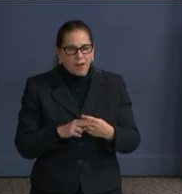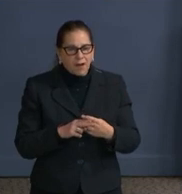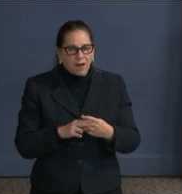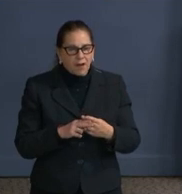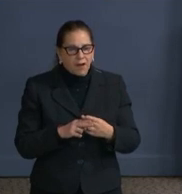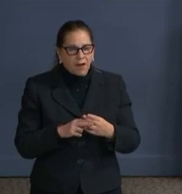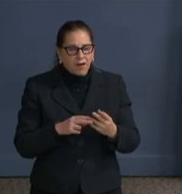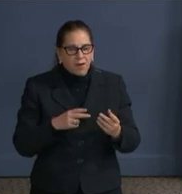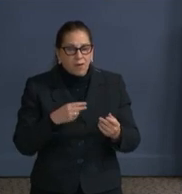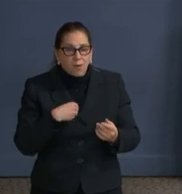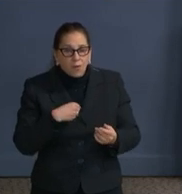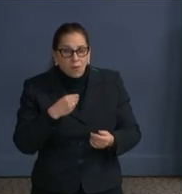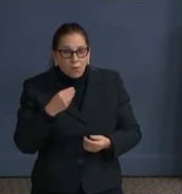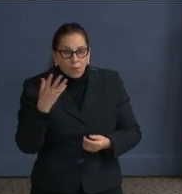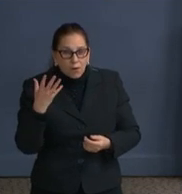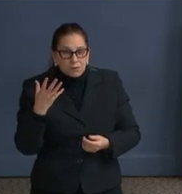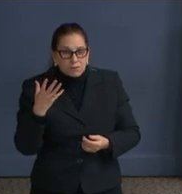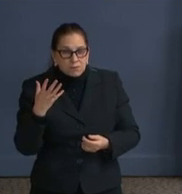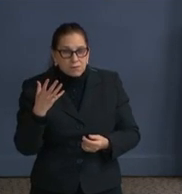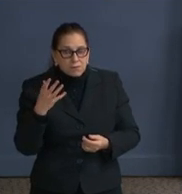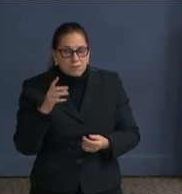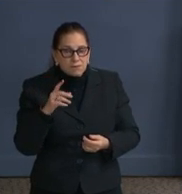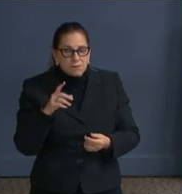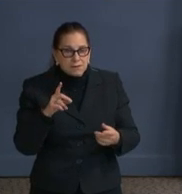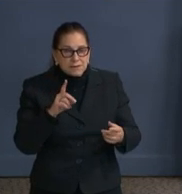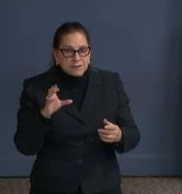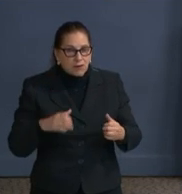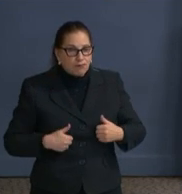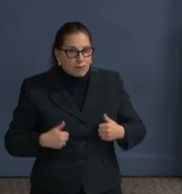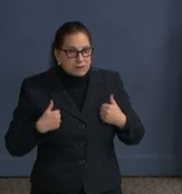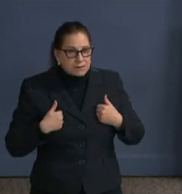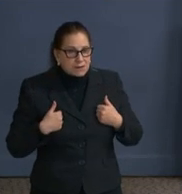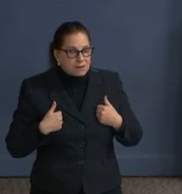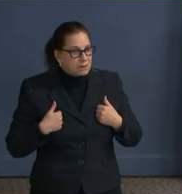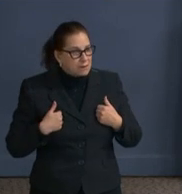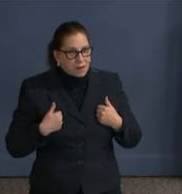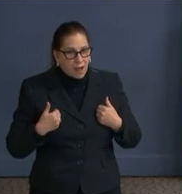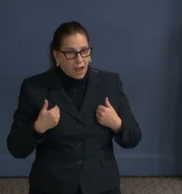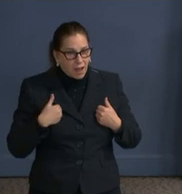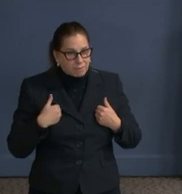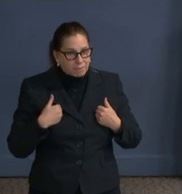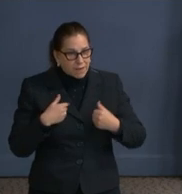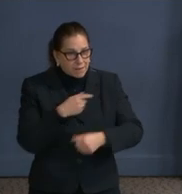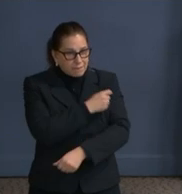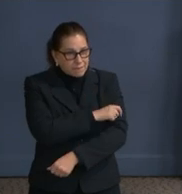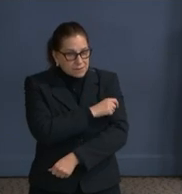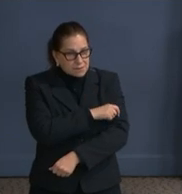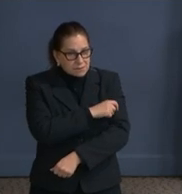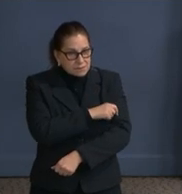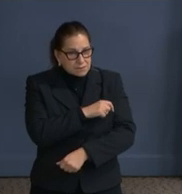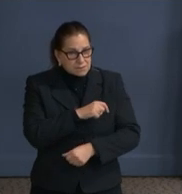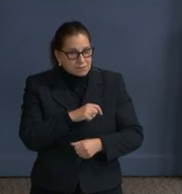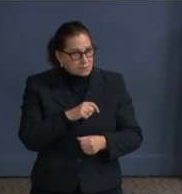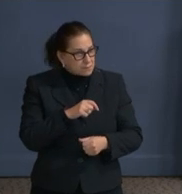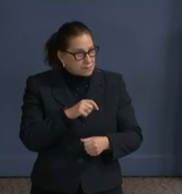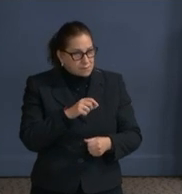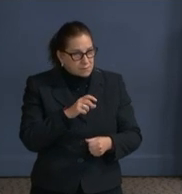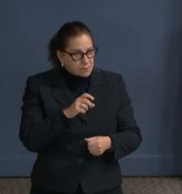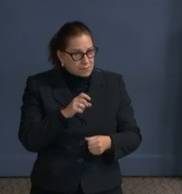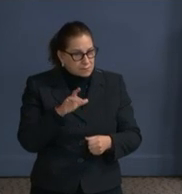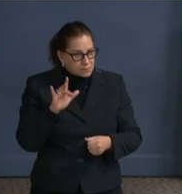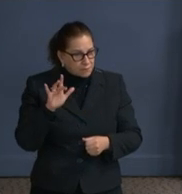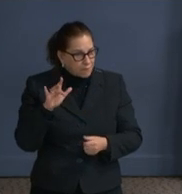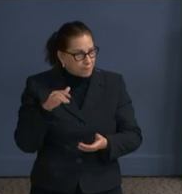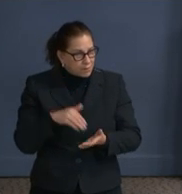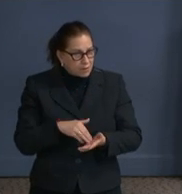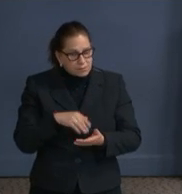,000. I realize D.C. doesn't have that data yet. Are you working on it? Do you think those numbers are similar? And as mayor, what are you doing to